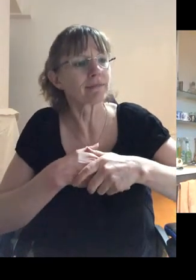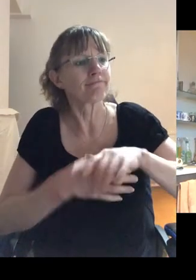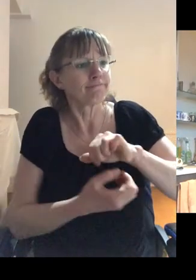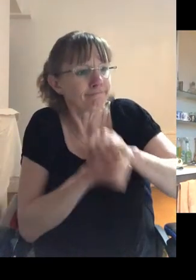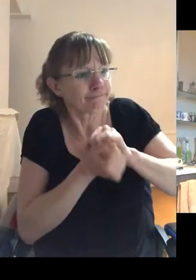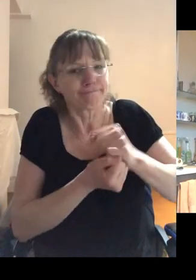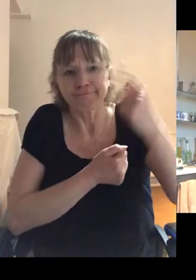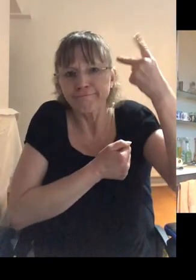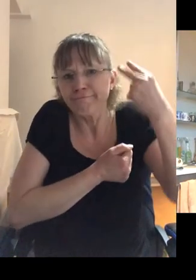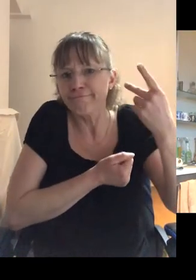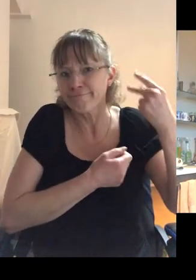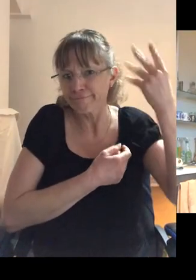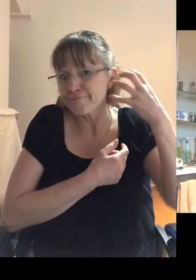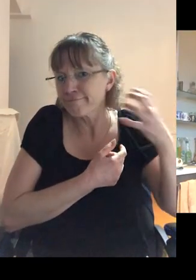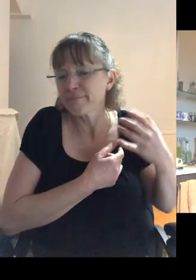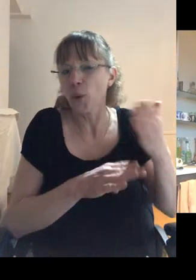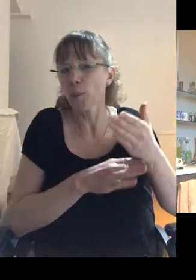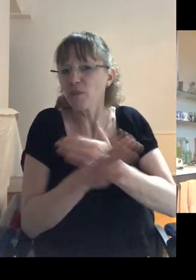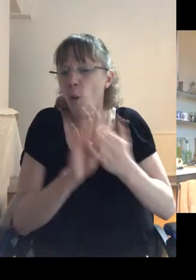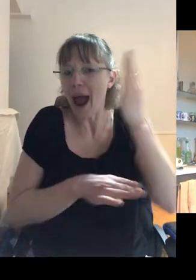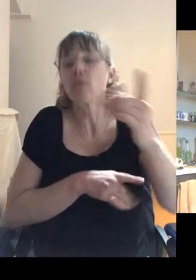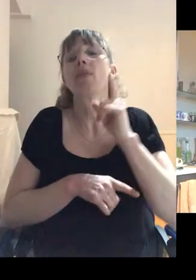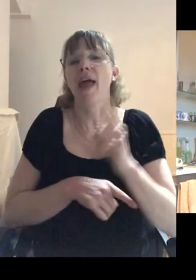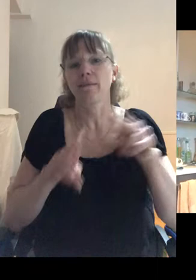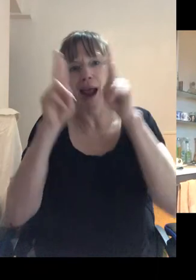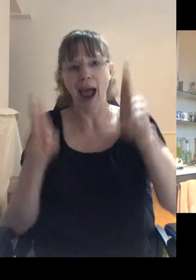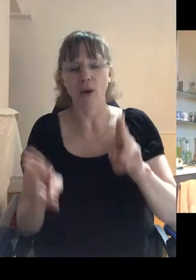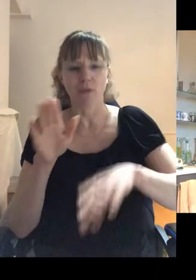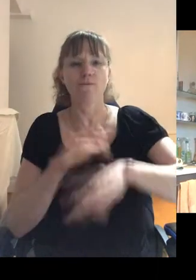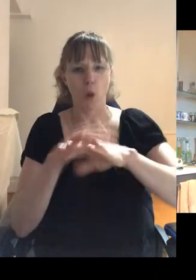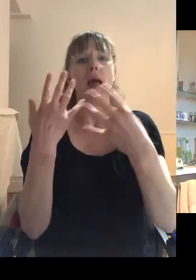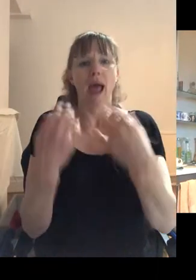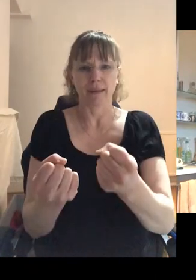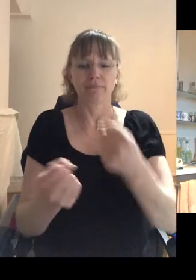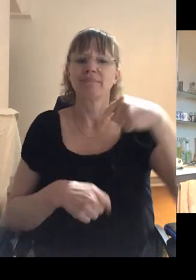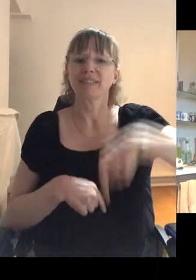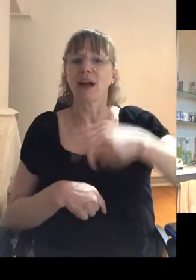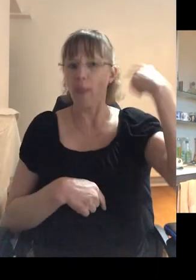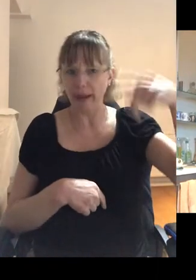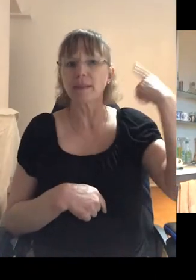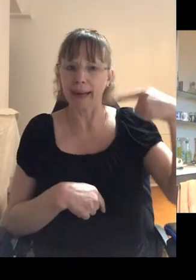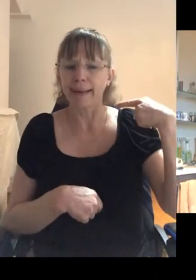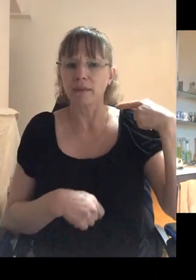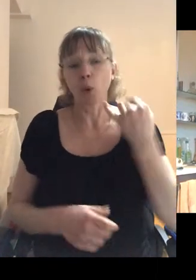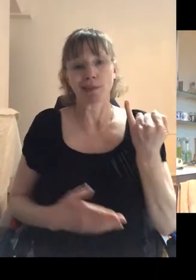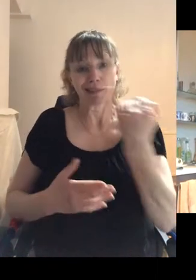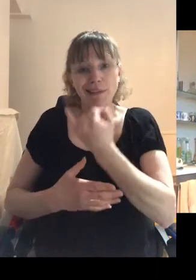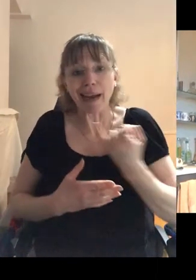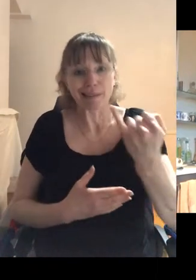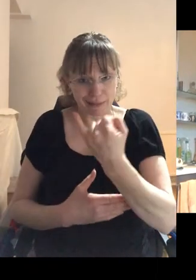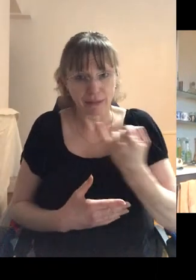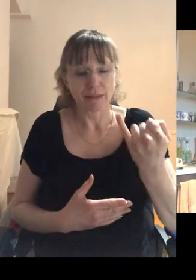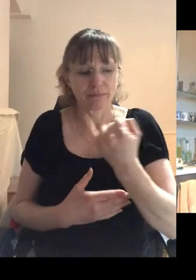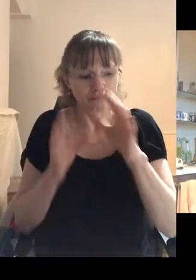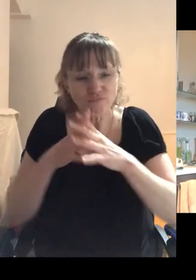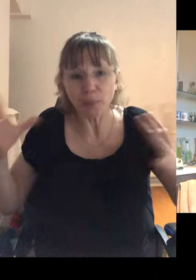the crimpers before we went out. And then we got a whole house together in Balaam in South London. Um, and sort of six of us, um,